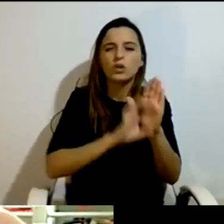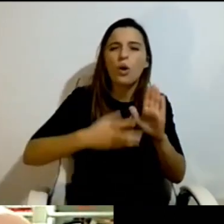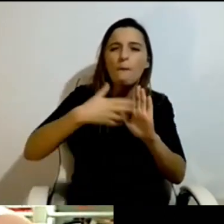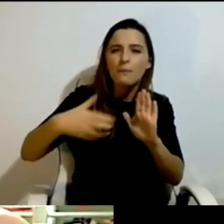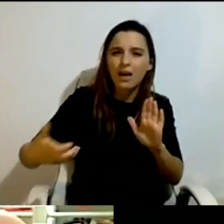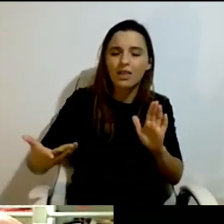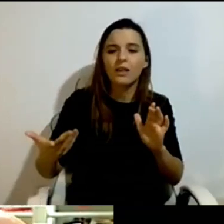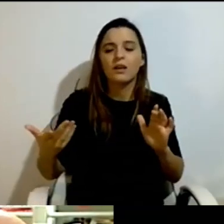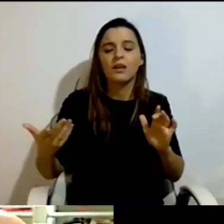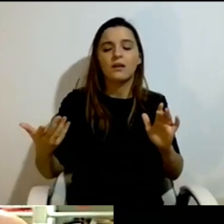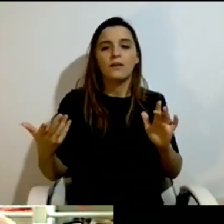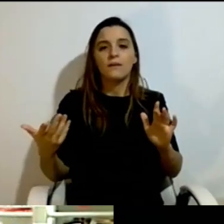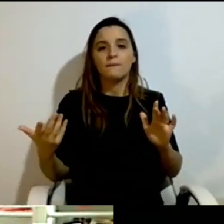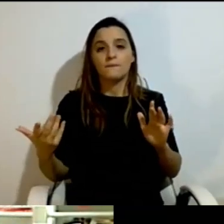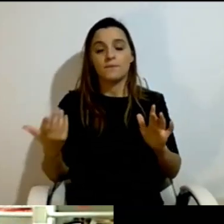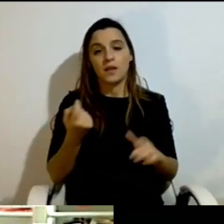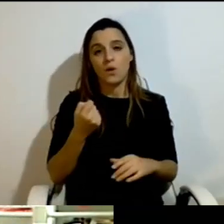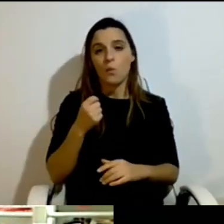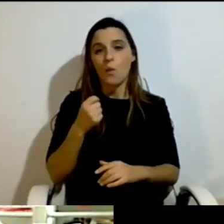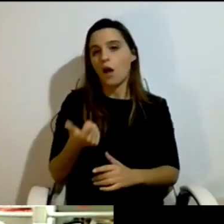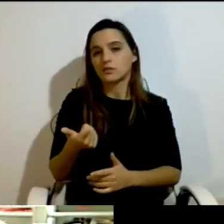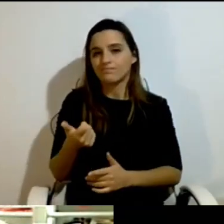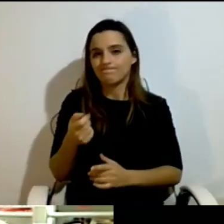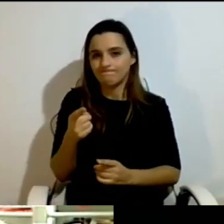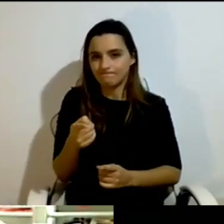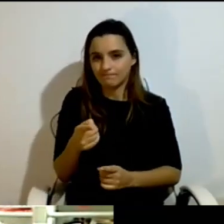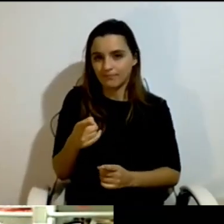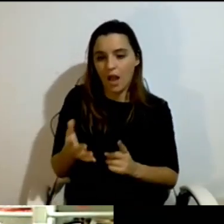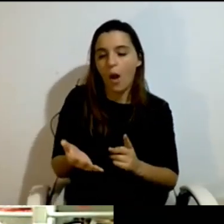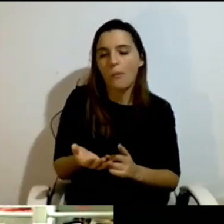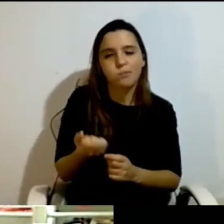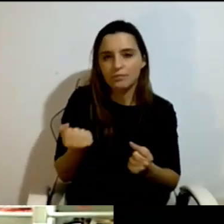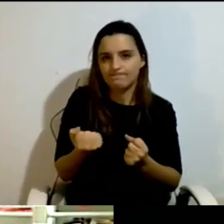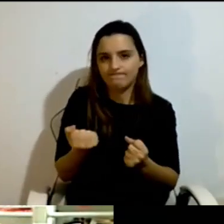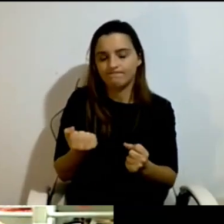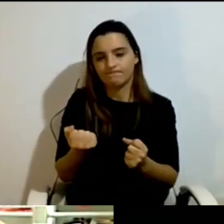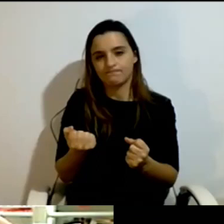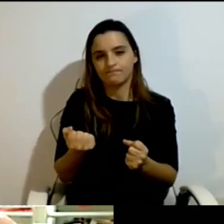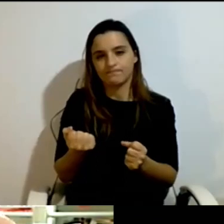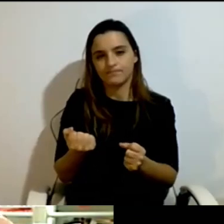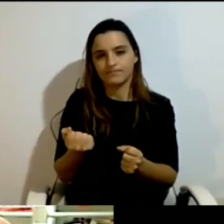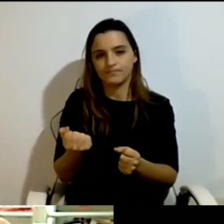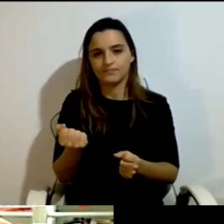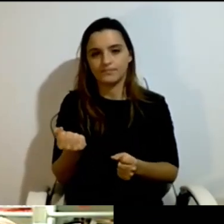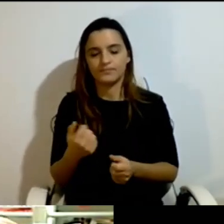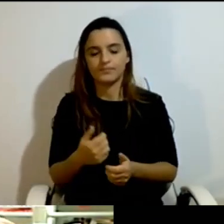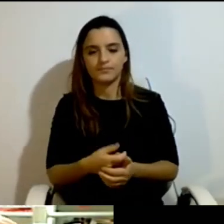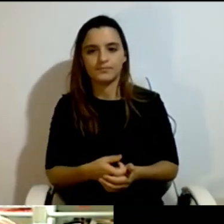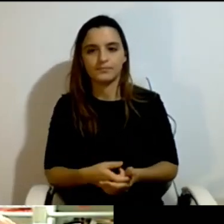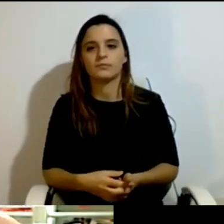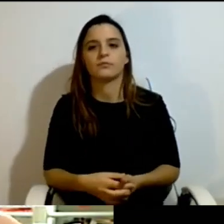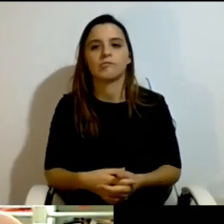of them can reach them. So they have to live alone. They have to work either in a general